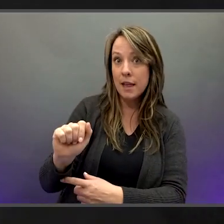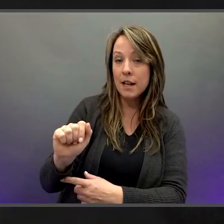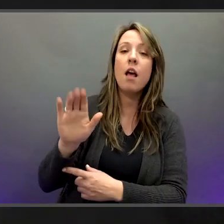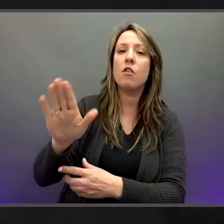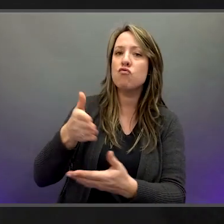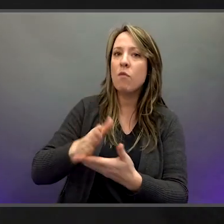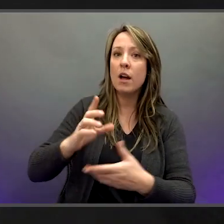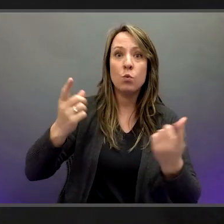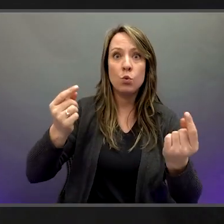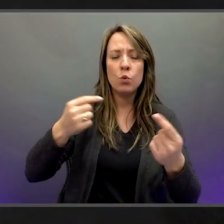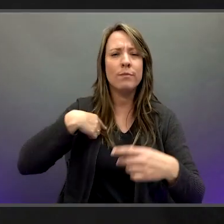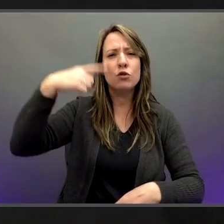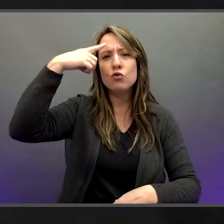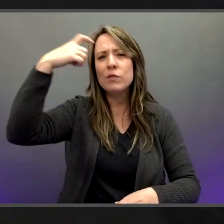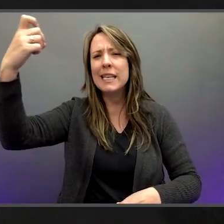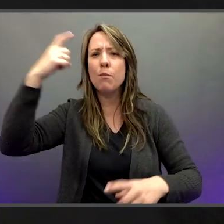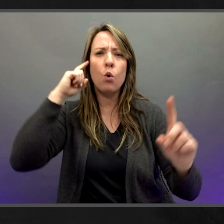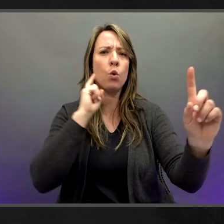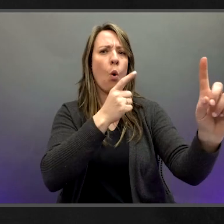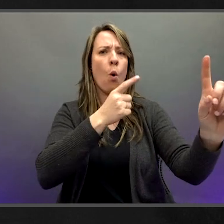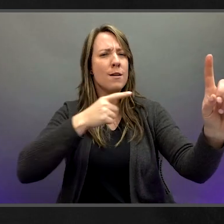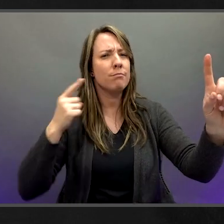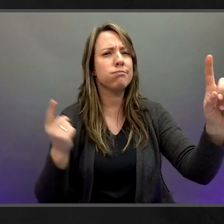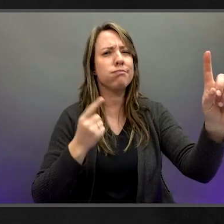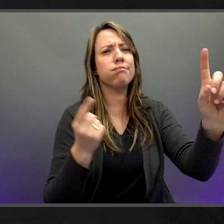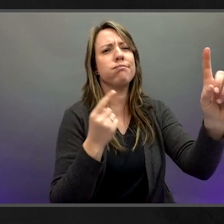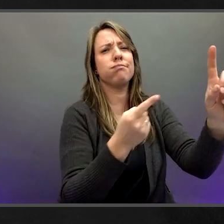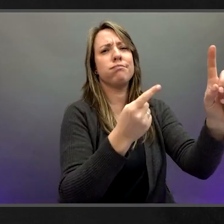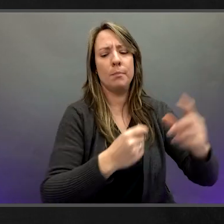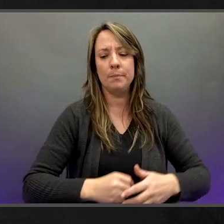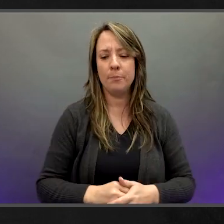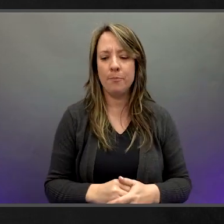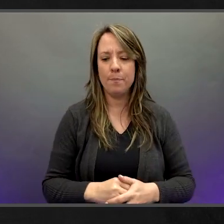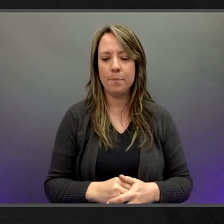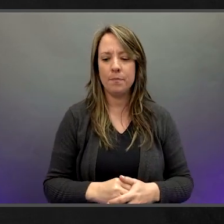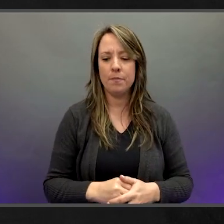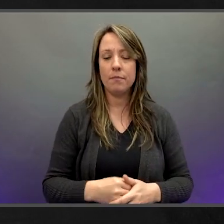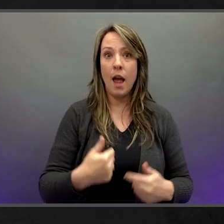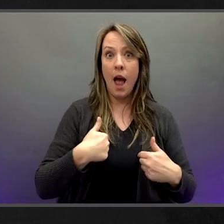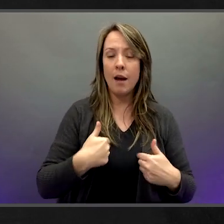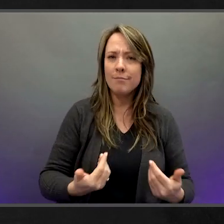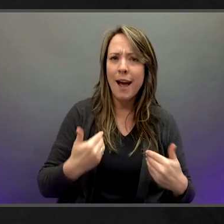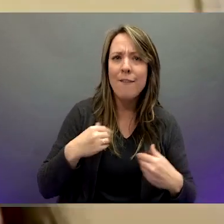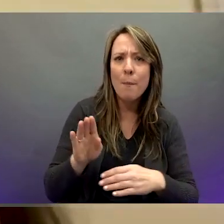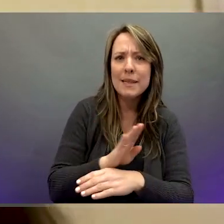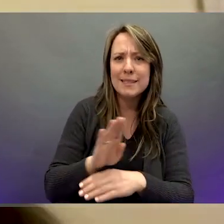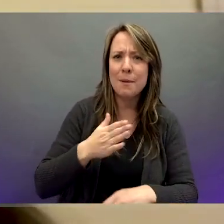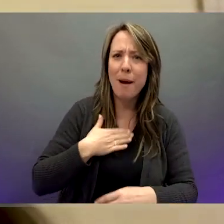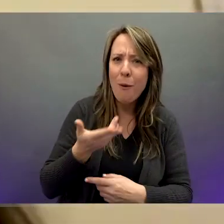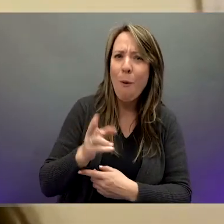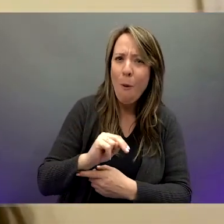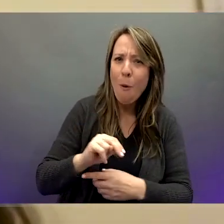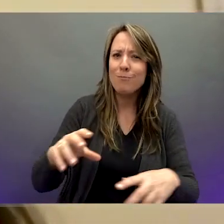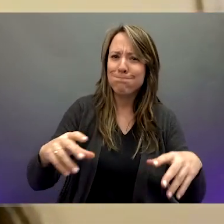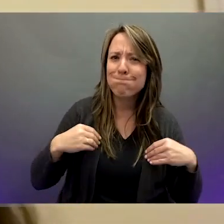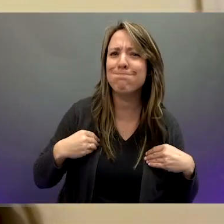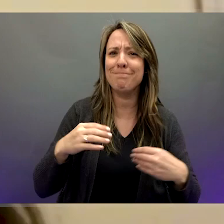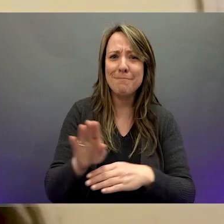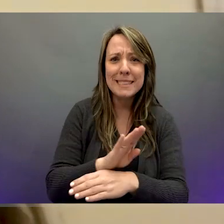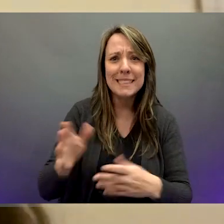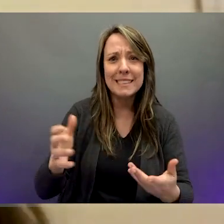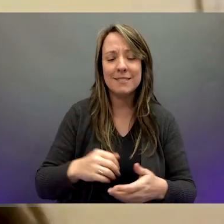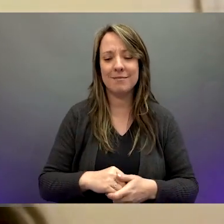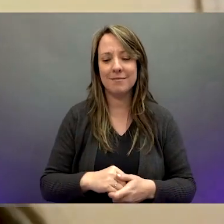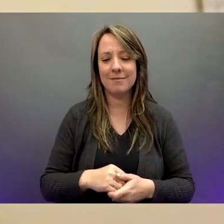Alaskans with disabilities have a right to pursue their goals and dreams. I have my own business.